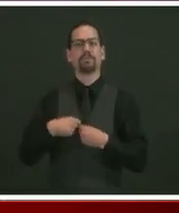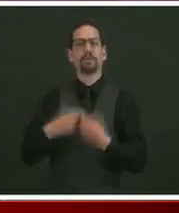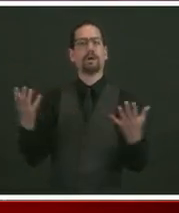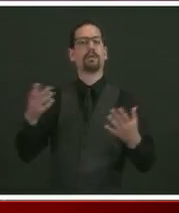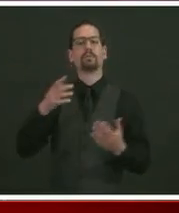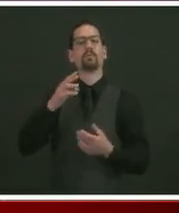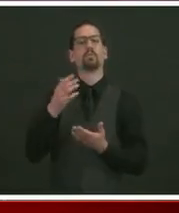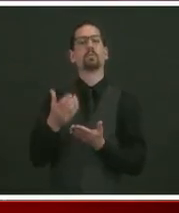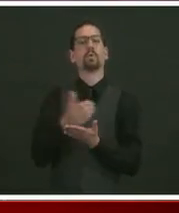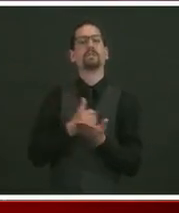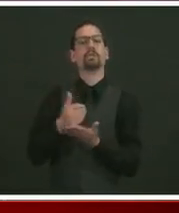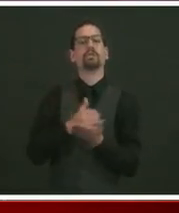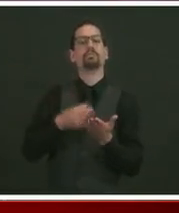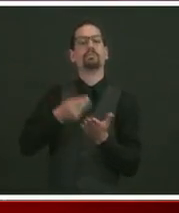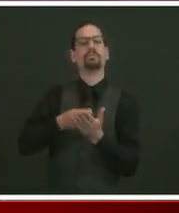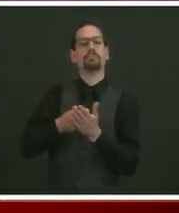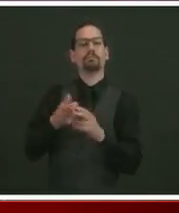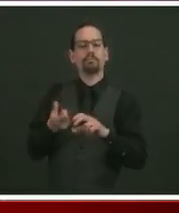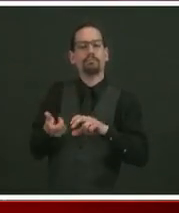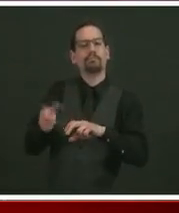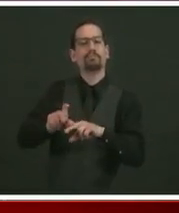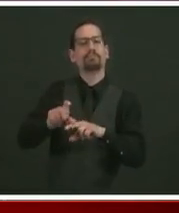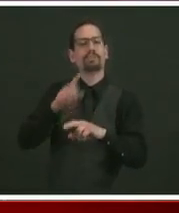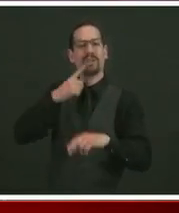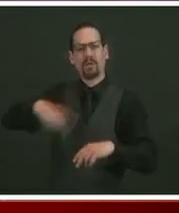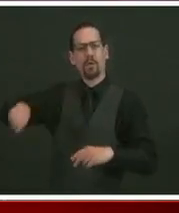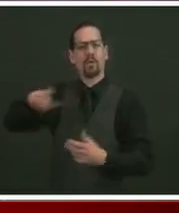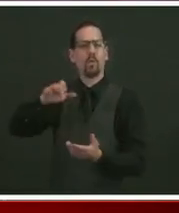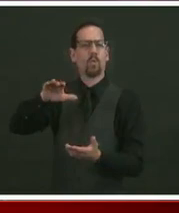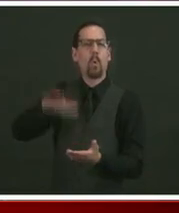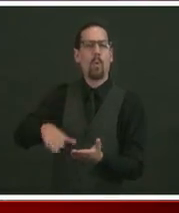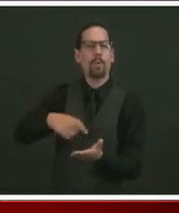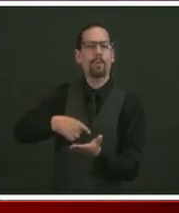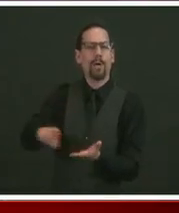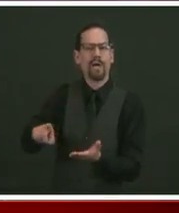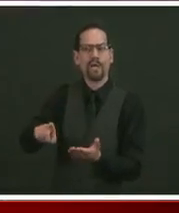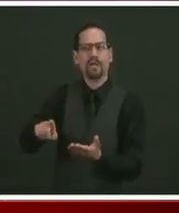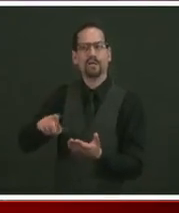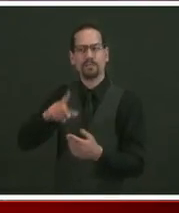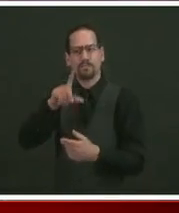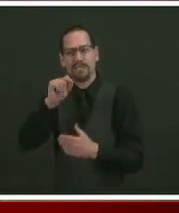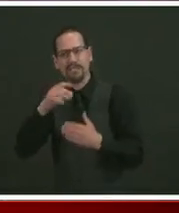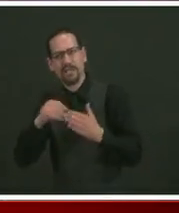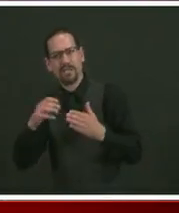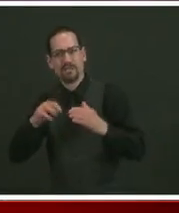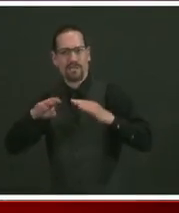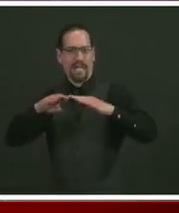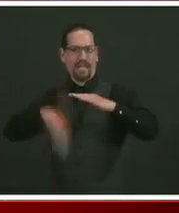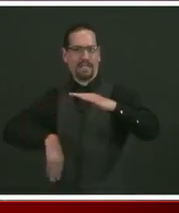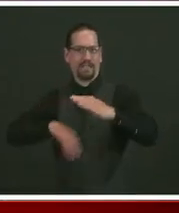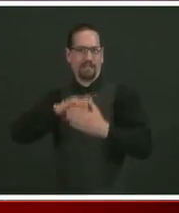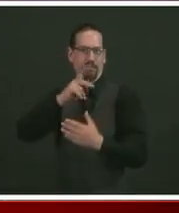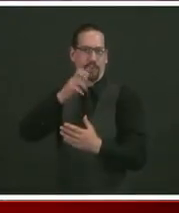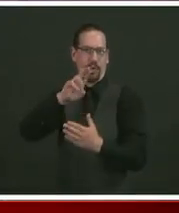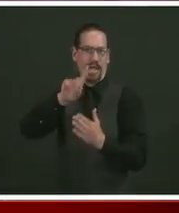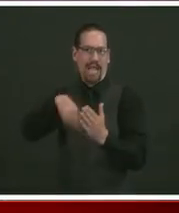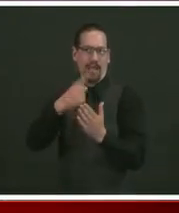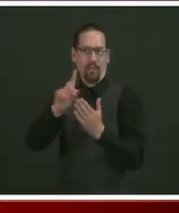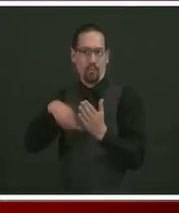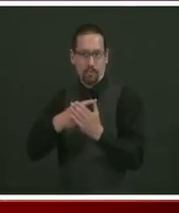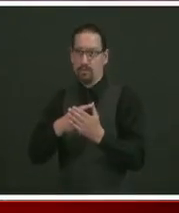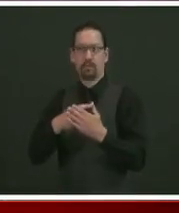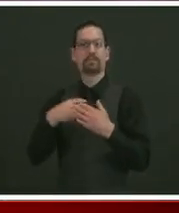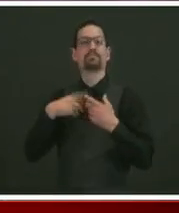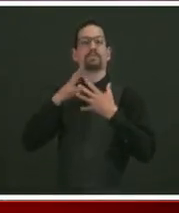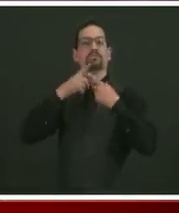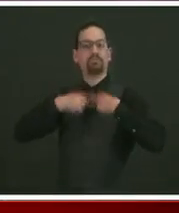lowest paid frontline nursing home workers, folks who make $20 an hour or less. And today I'm announcing that